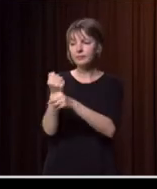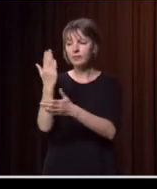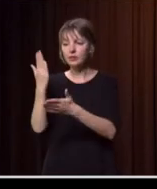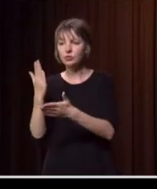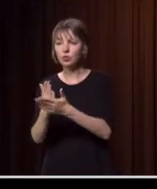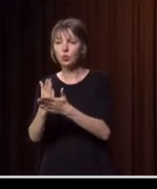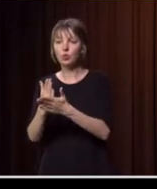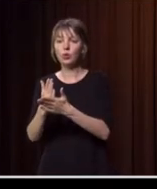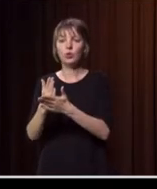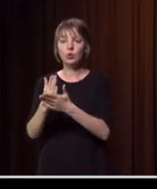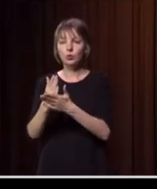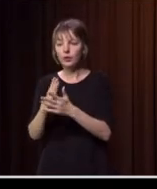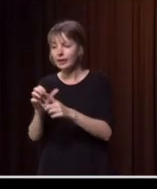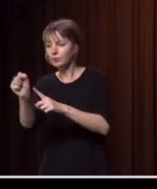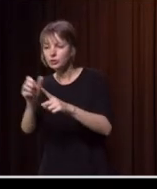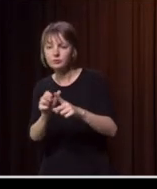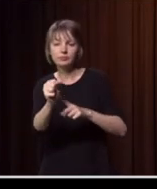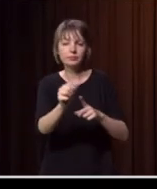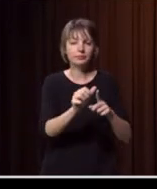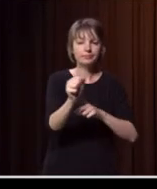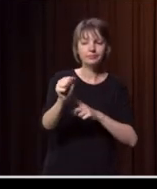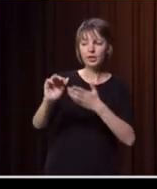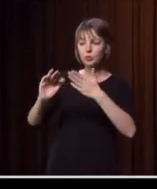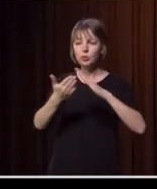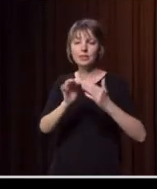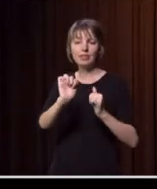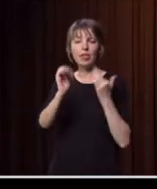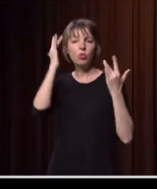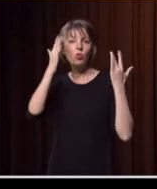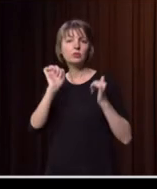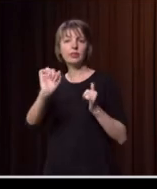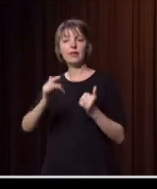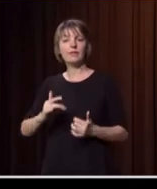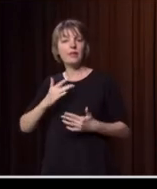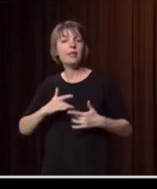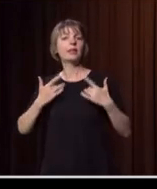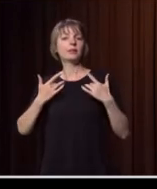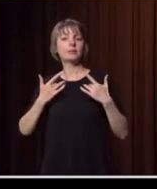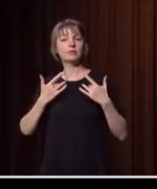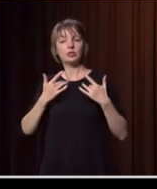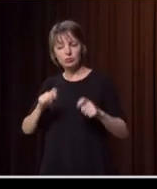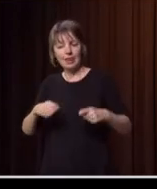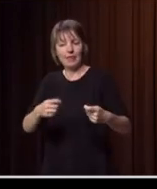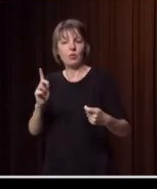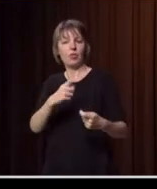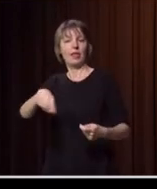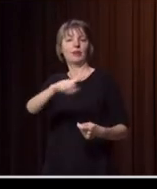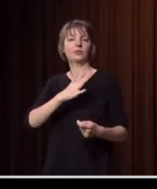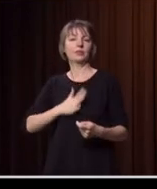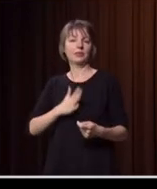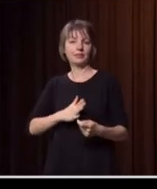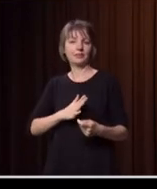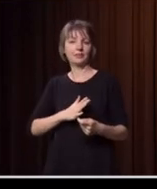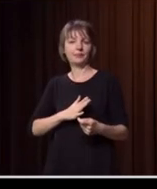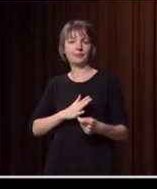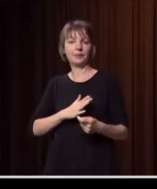the thoughts and the feelings and the priorities of communities is fundamental to delivering what matters on the ground. And I can assure you, what is